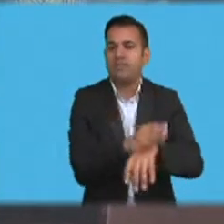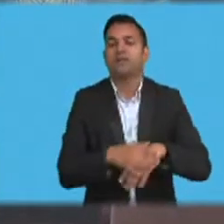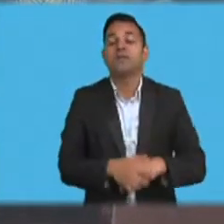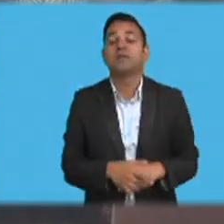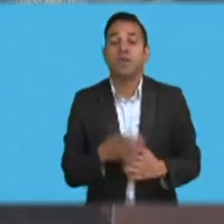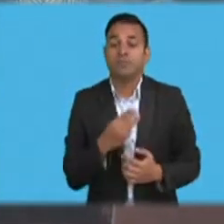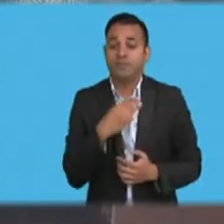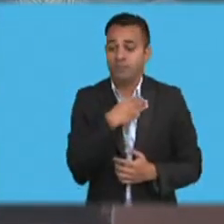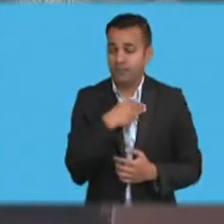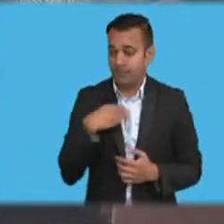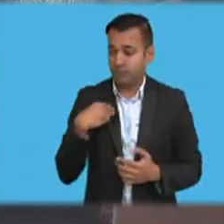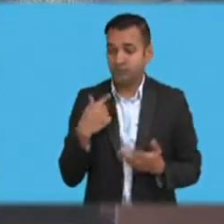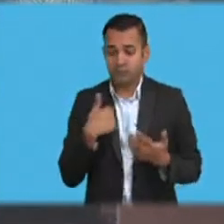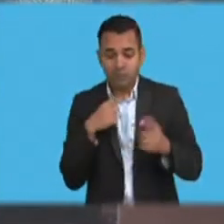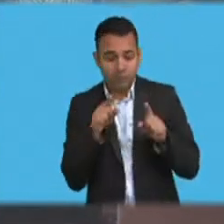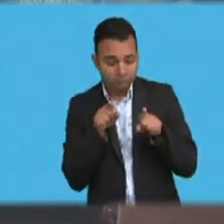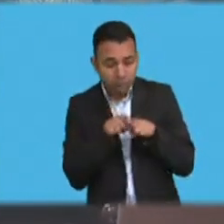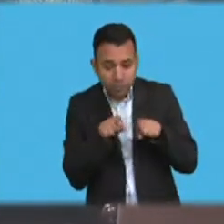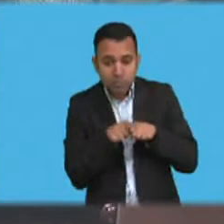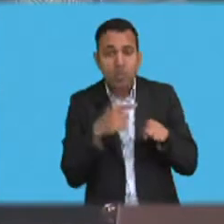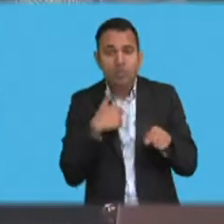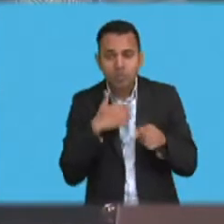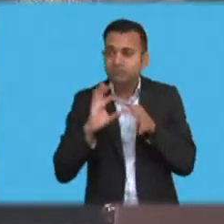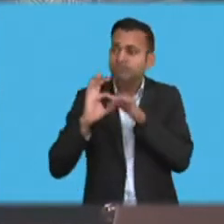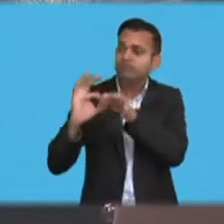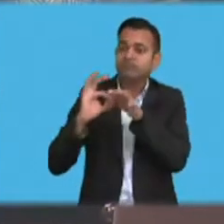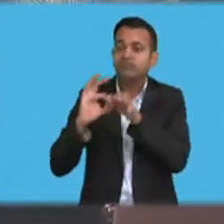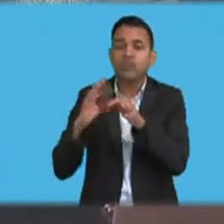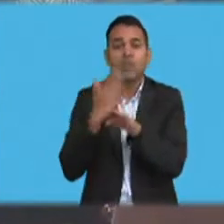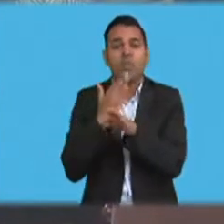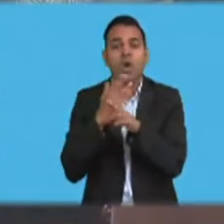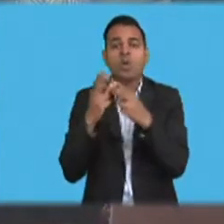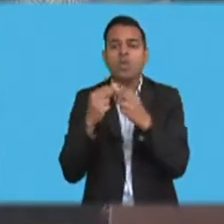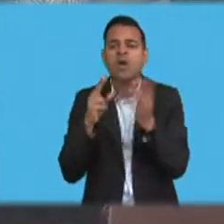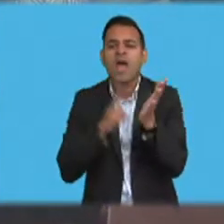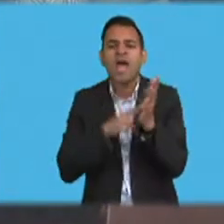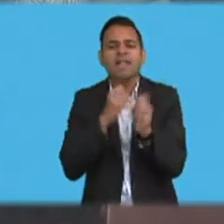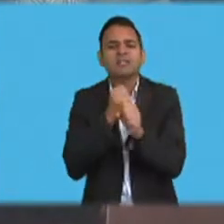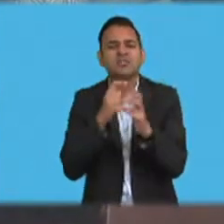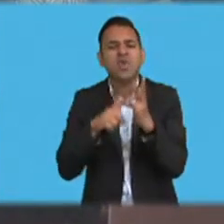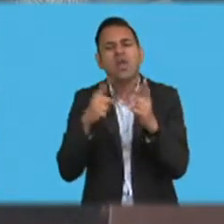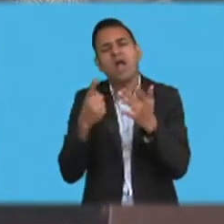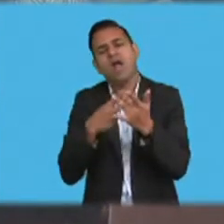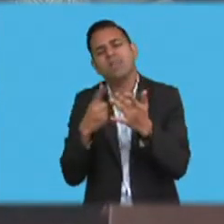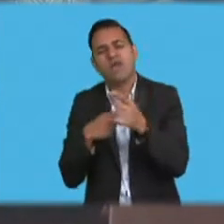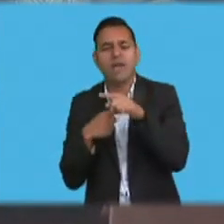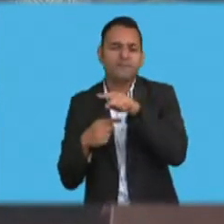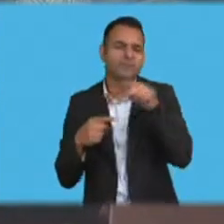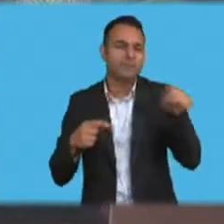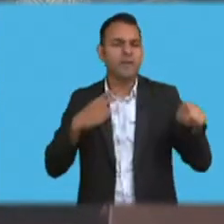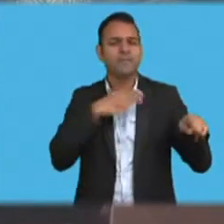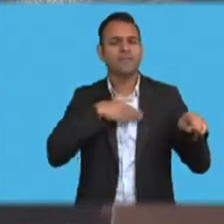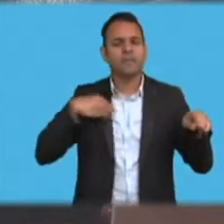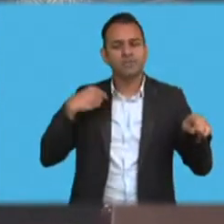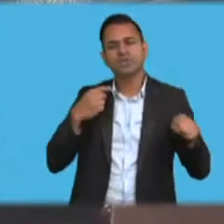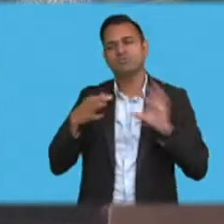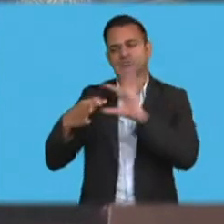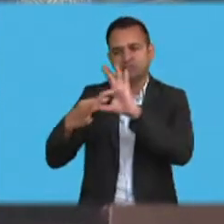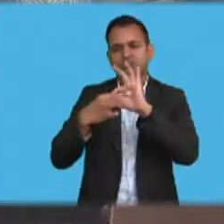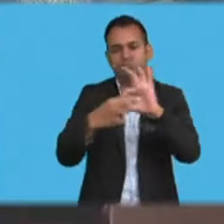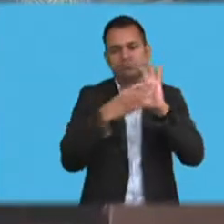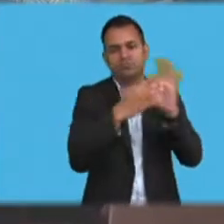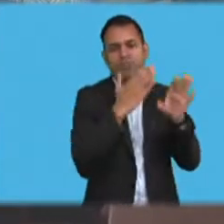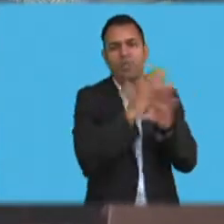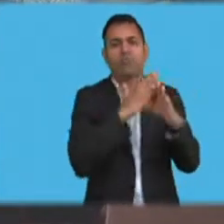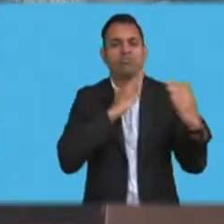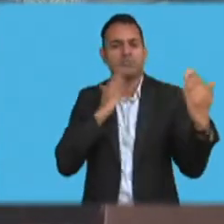with its non-government partners and line ministry to document the participation of women in the sector and the assistance that can